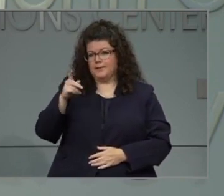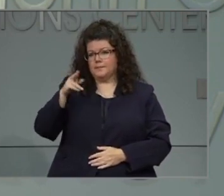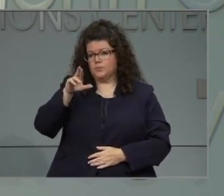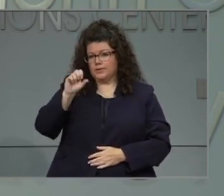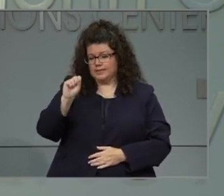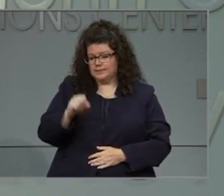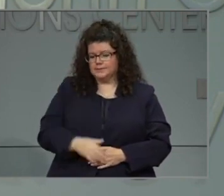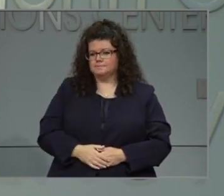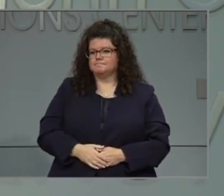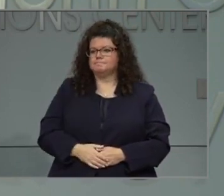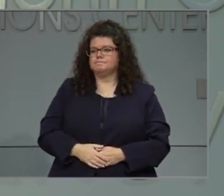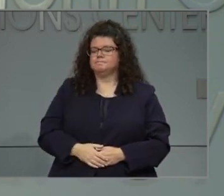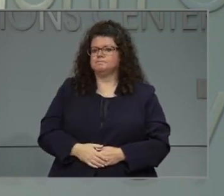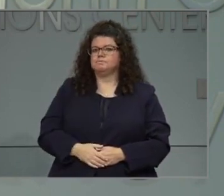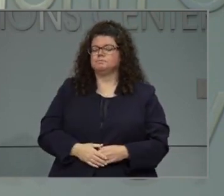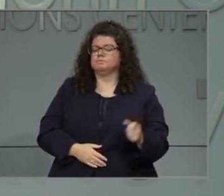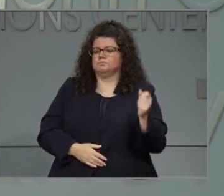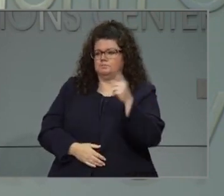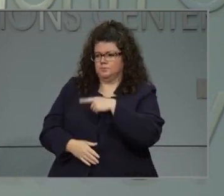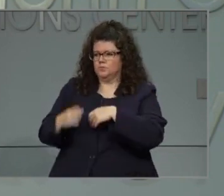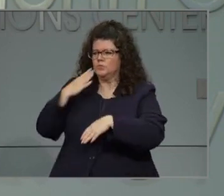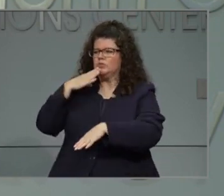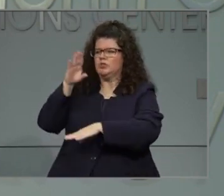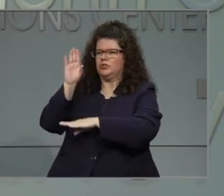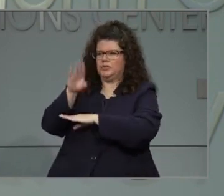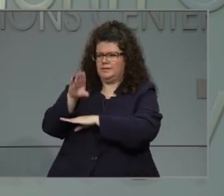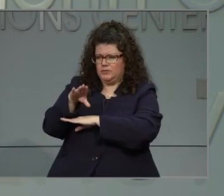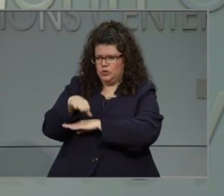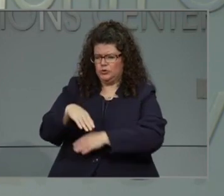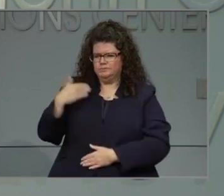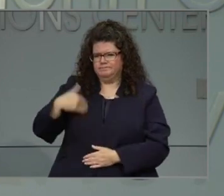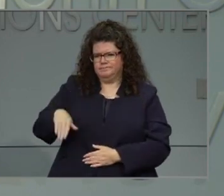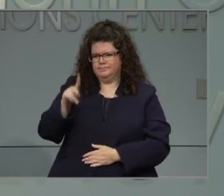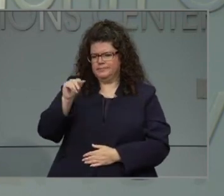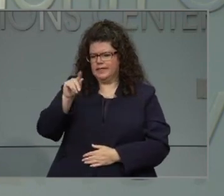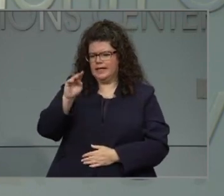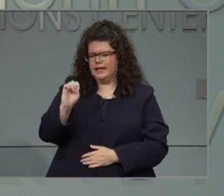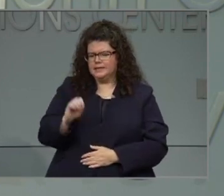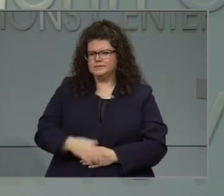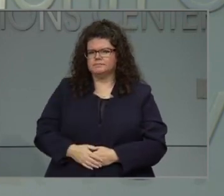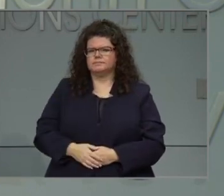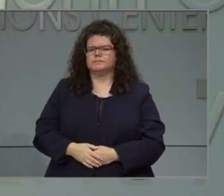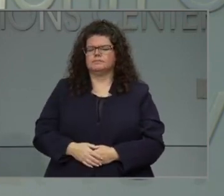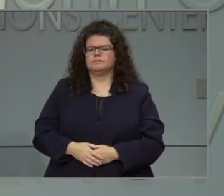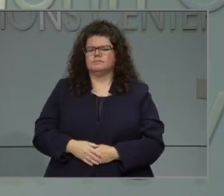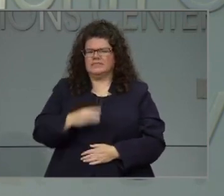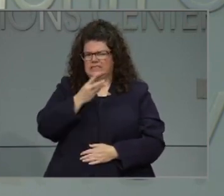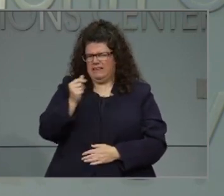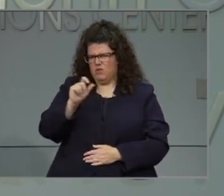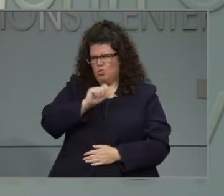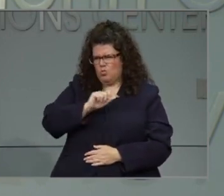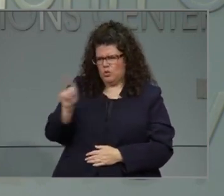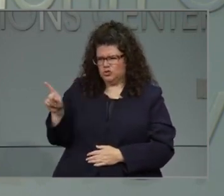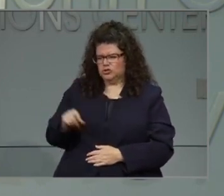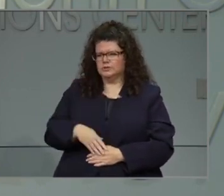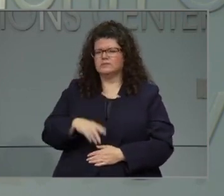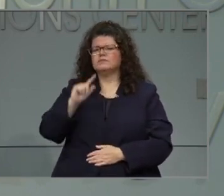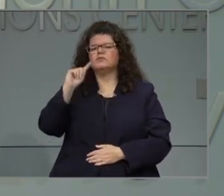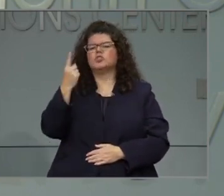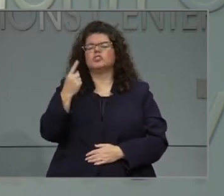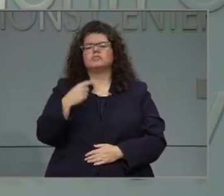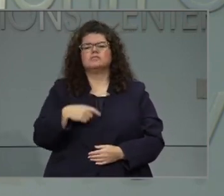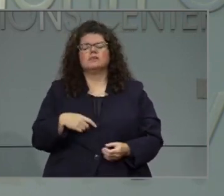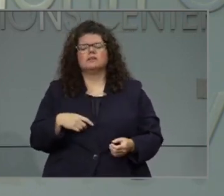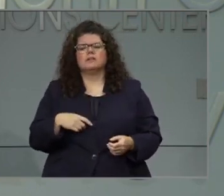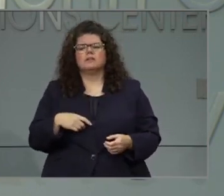Good afternoon, Governor. This is Kate Martin with Carolina Public Press. I have a couple of questions. First, how many districts